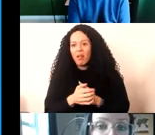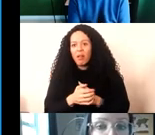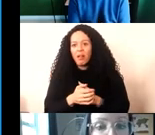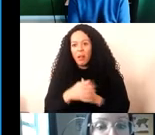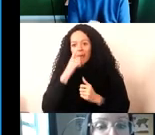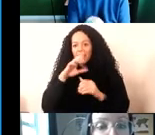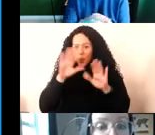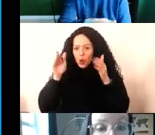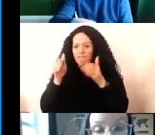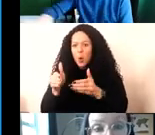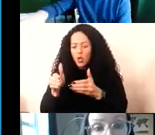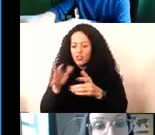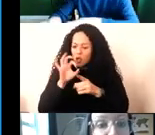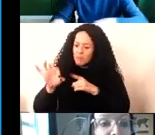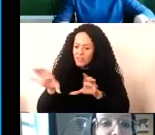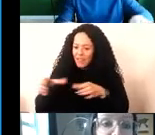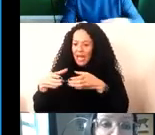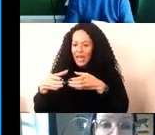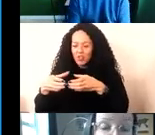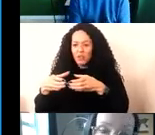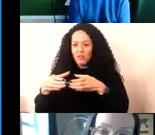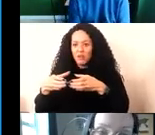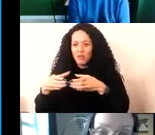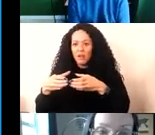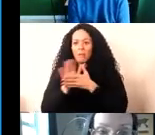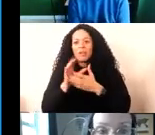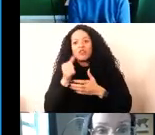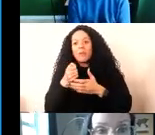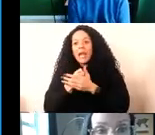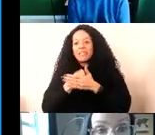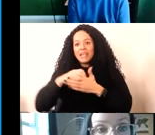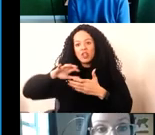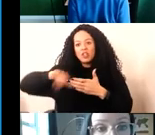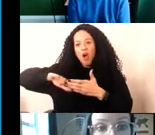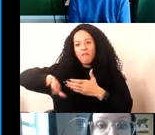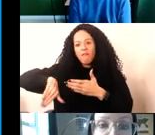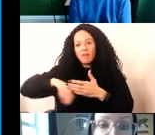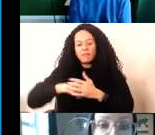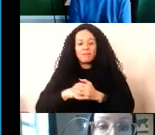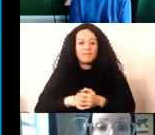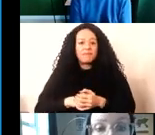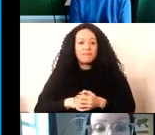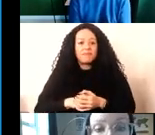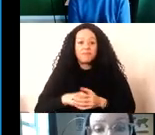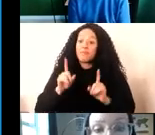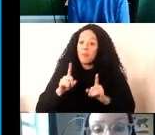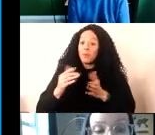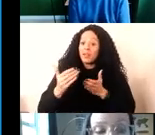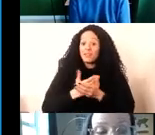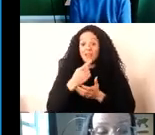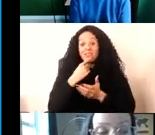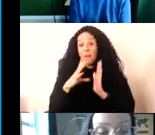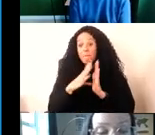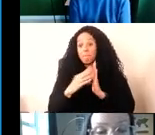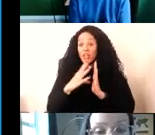I think zooming in would kind of push some of the limitations aside. And just safe to say that modelling such a broad